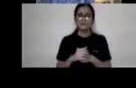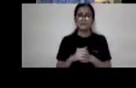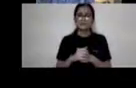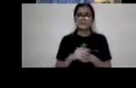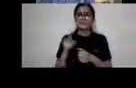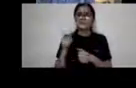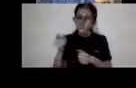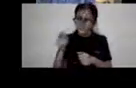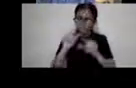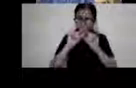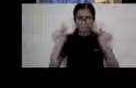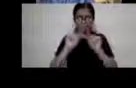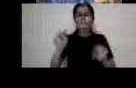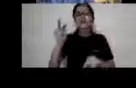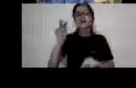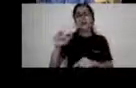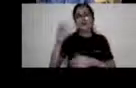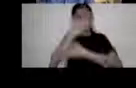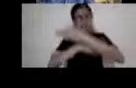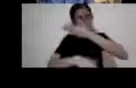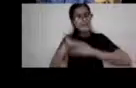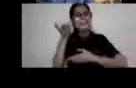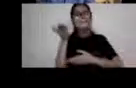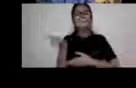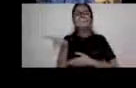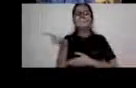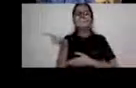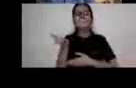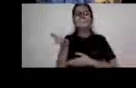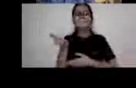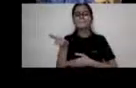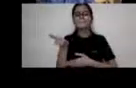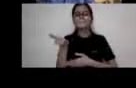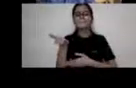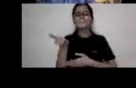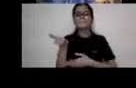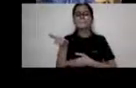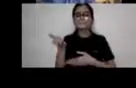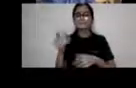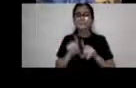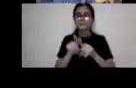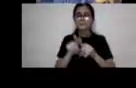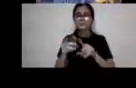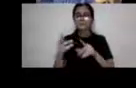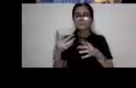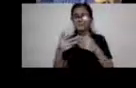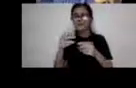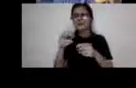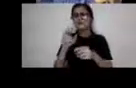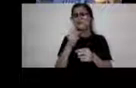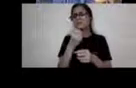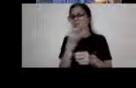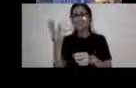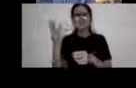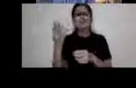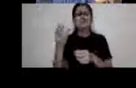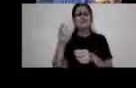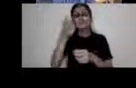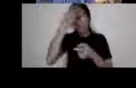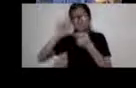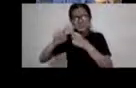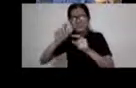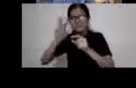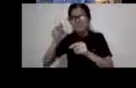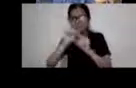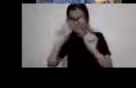this is the definition of disability that's in the act. There's been a lot of problems with this definition and it's been revised in some way or other, but